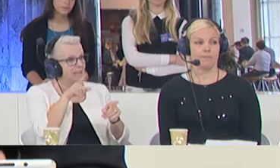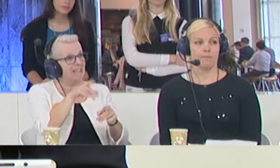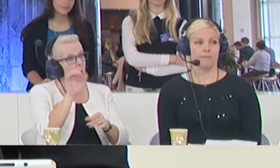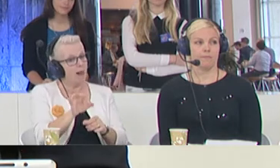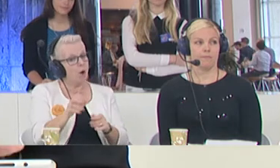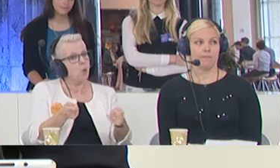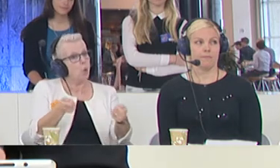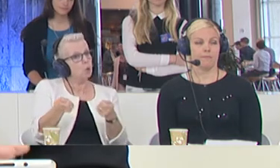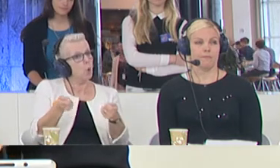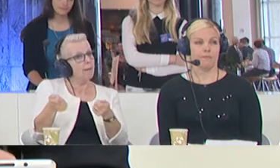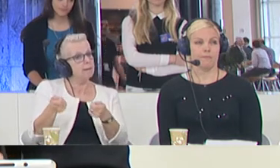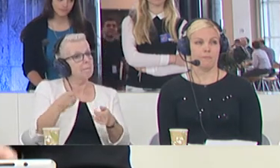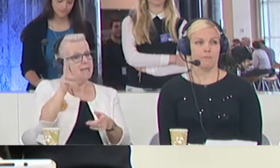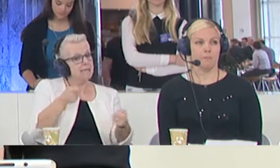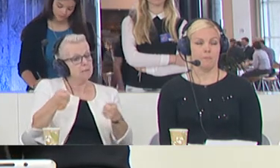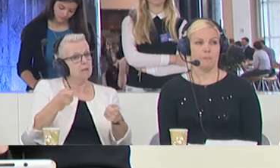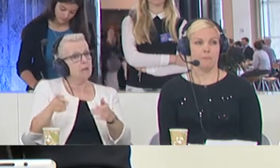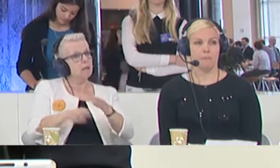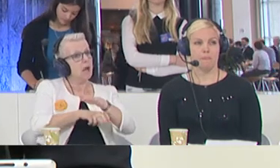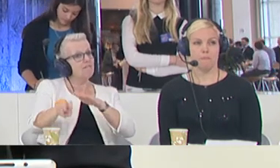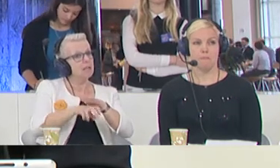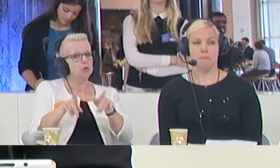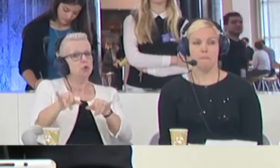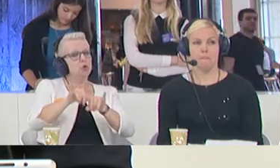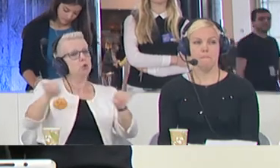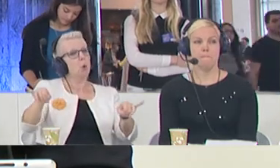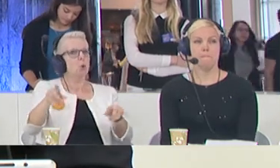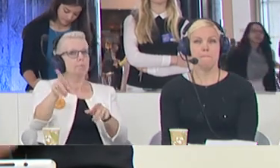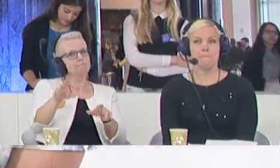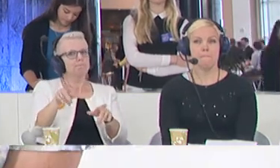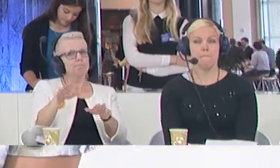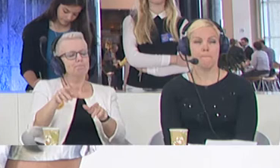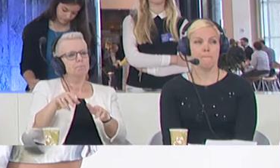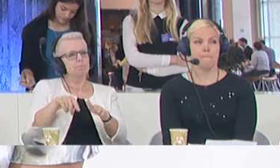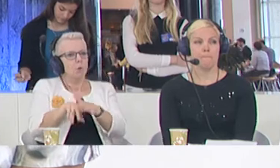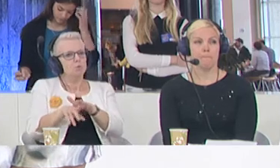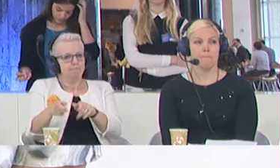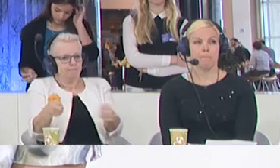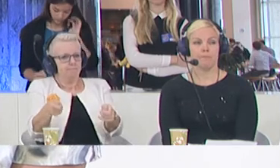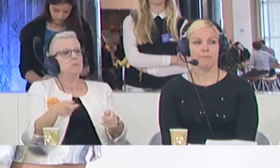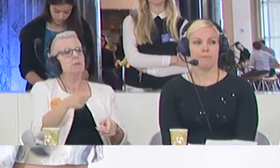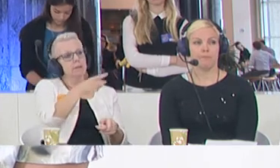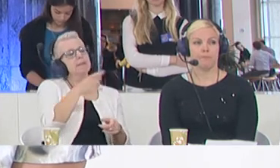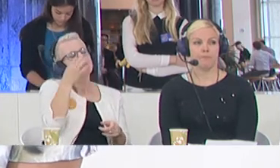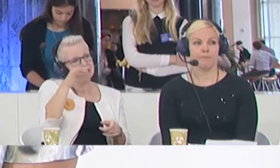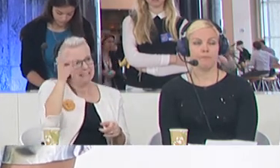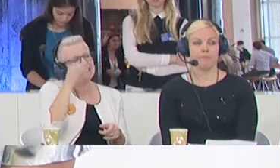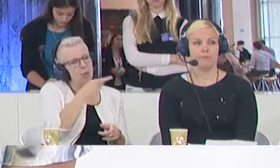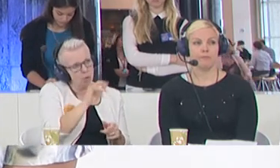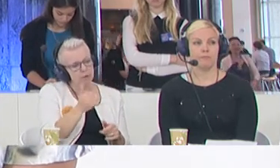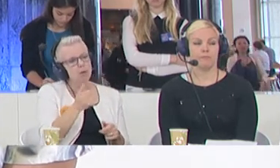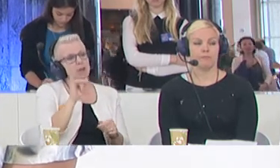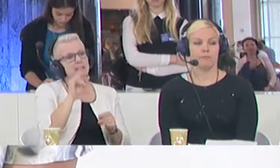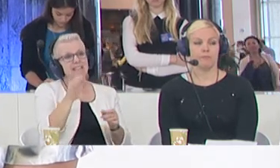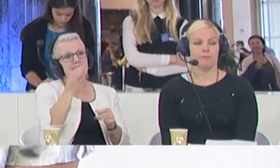this and gaining more control over the trafficking networks as a source of revenue. That certainly is a risk, especially what is